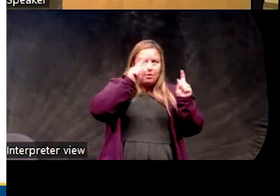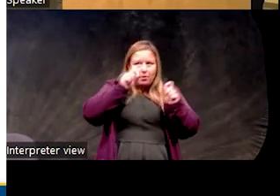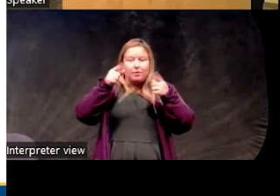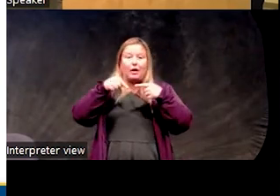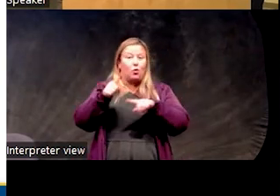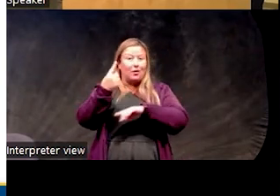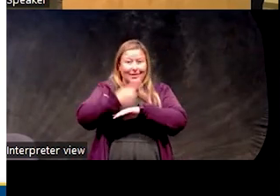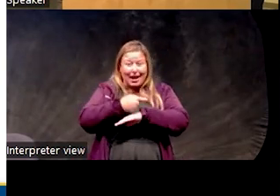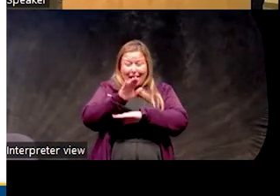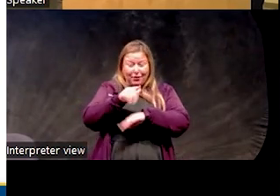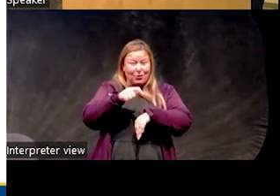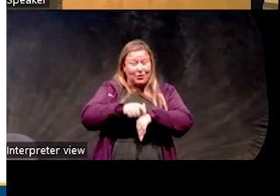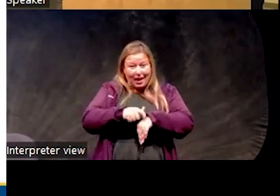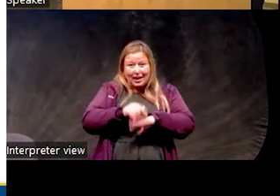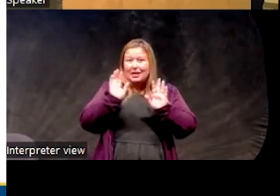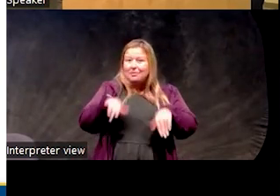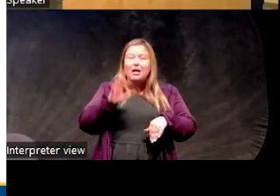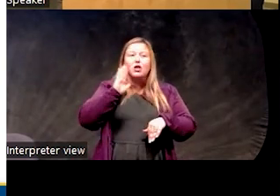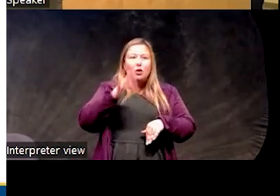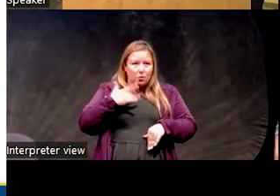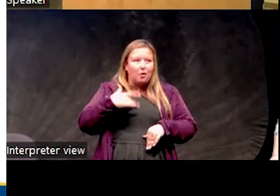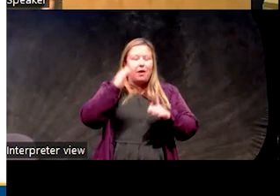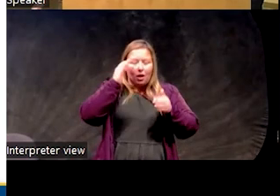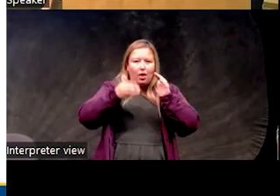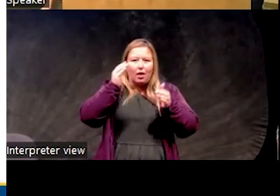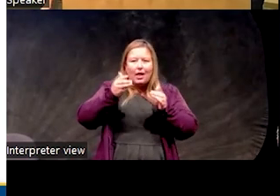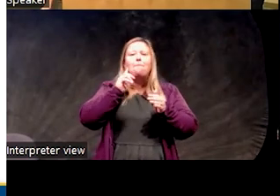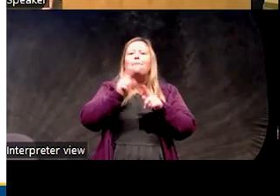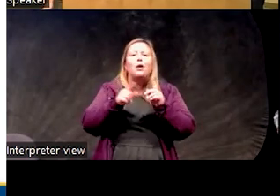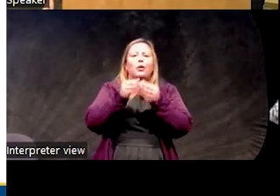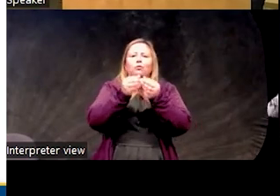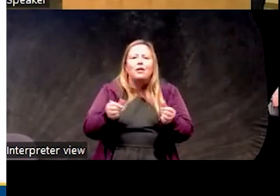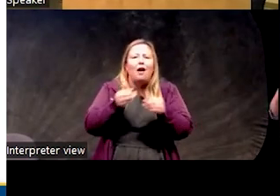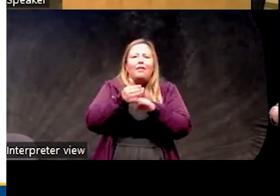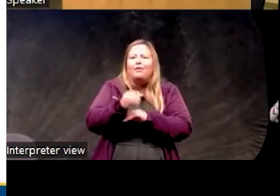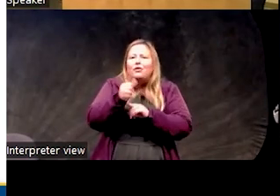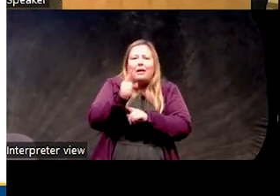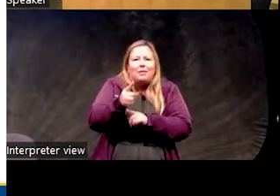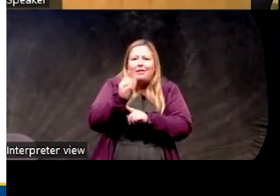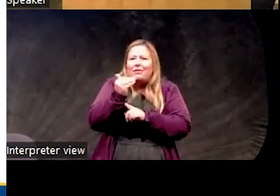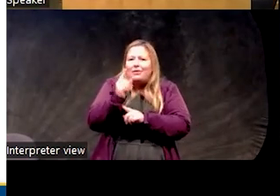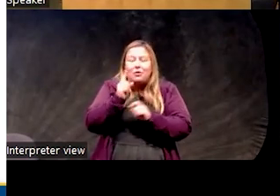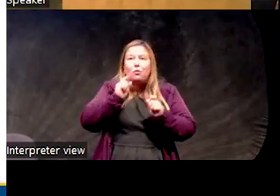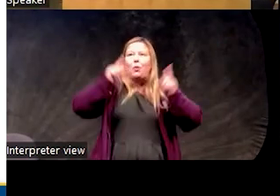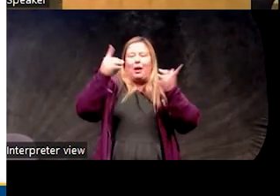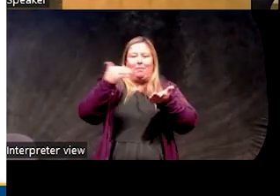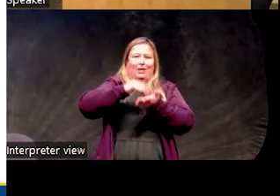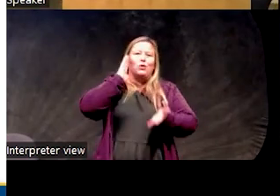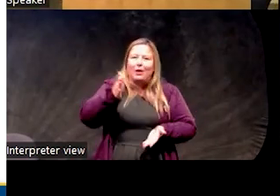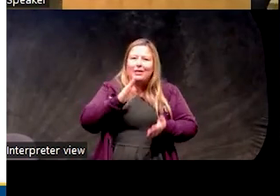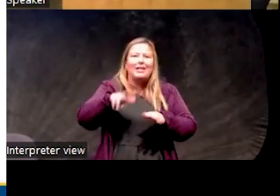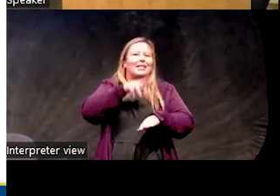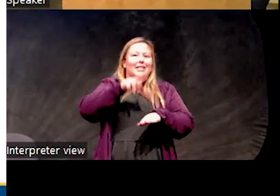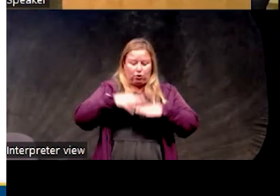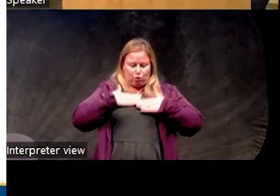sleepy a couple of times in the afternoon. It'll pass in 10 or 15 minutes. Start with that. So that's just our natural circadian process. And